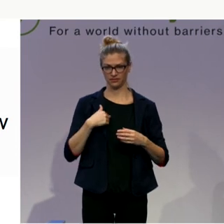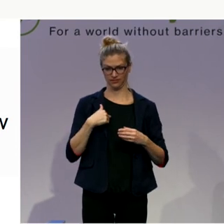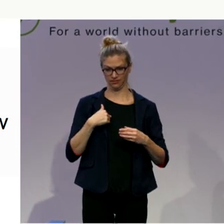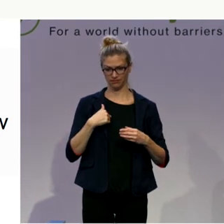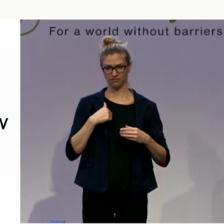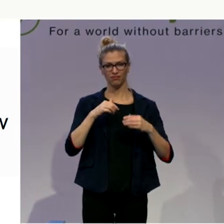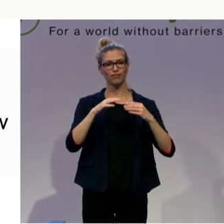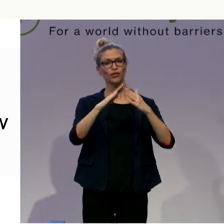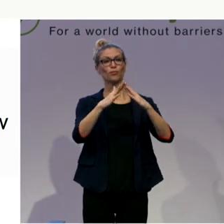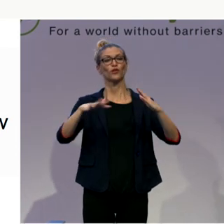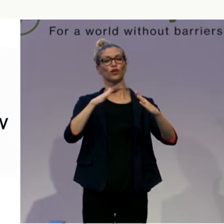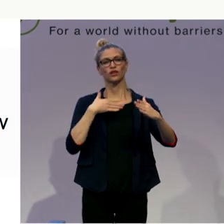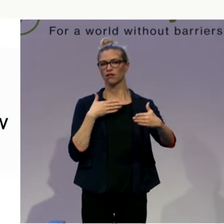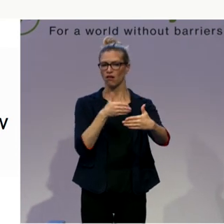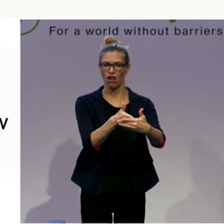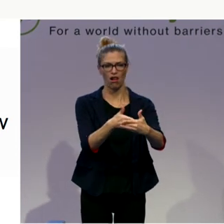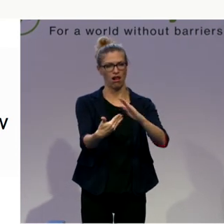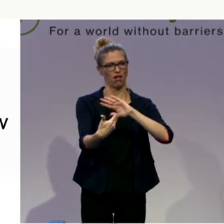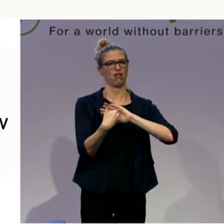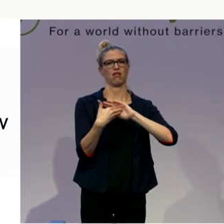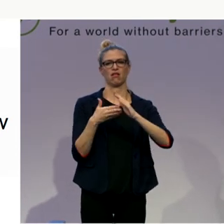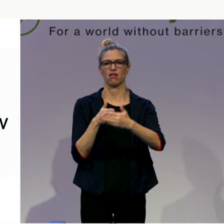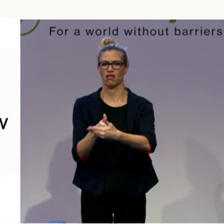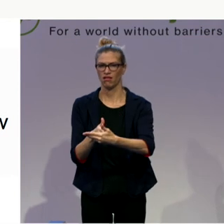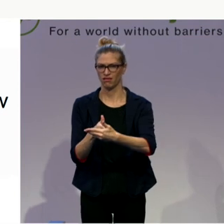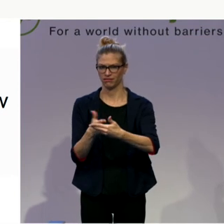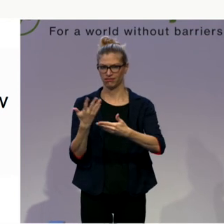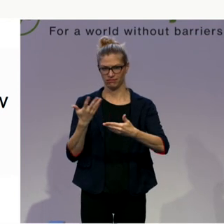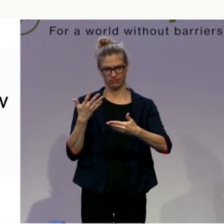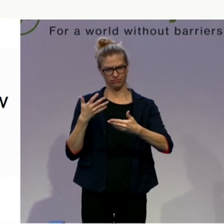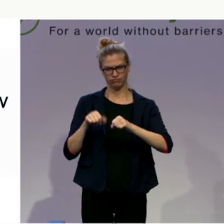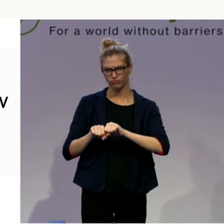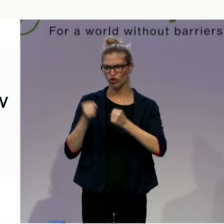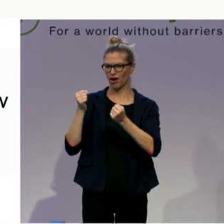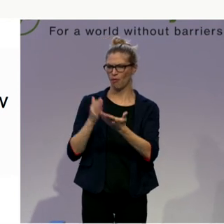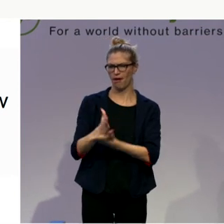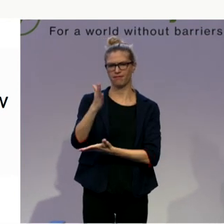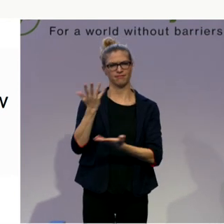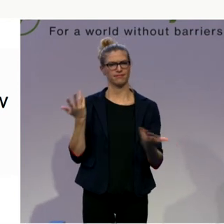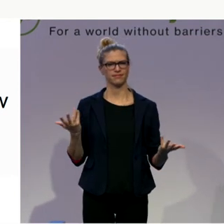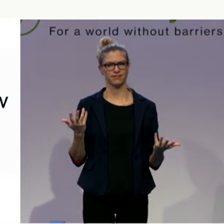Broken rights. Aggressive. Aggressive and cruel.